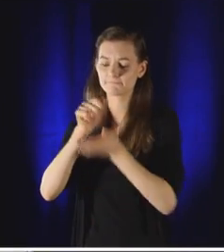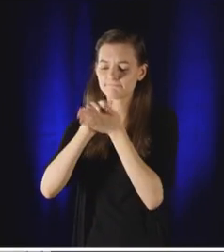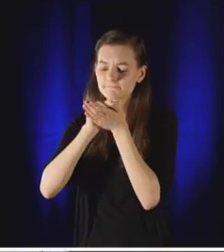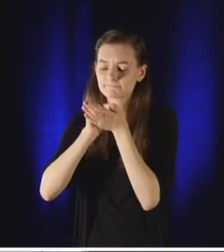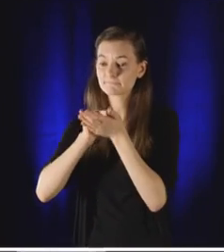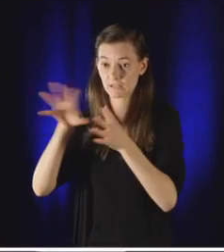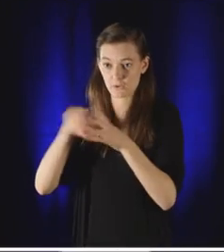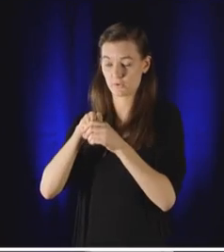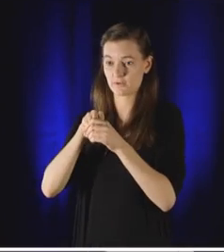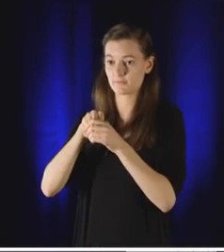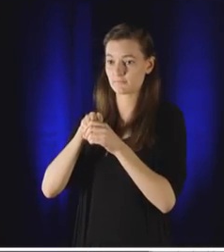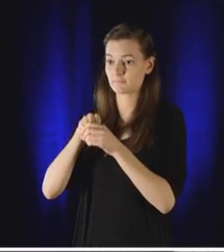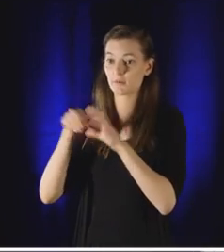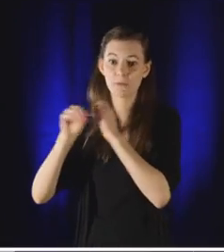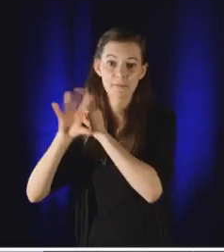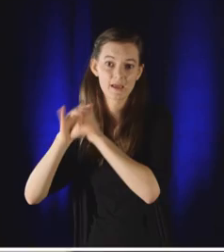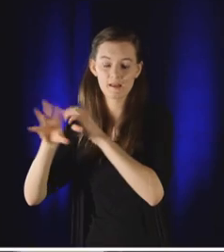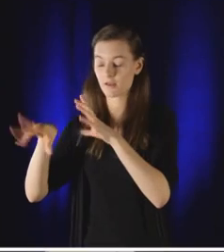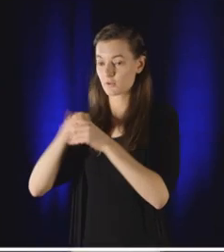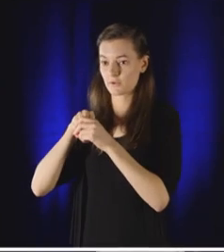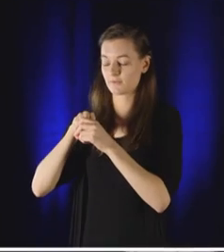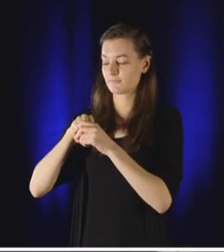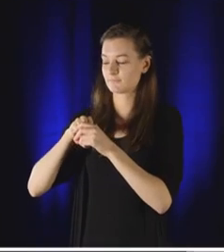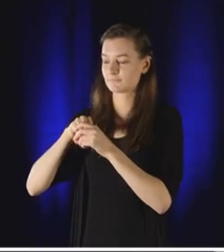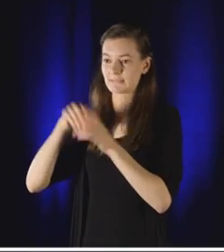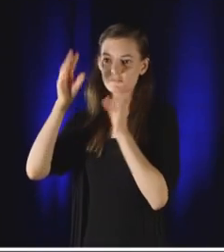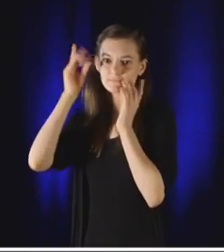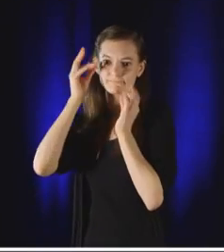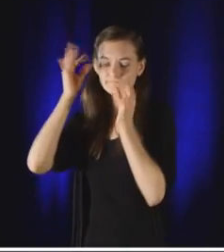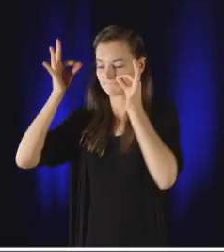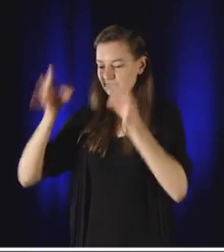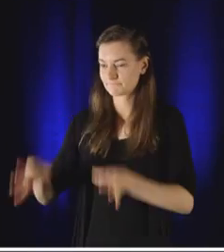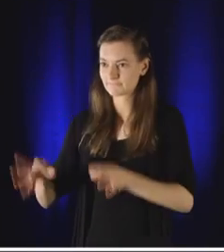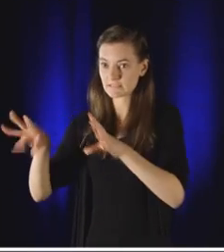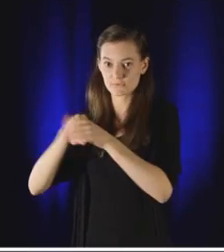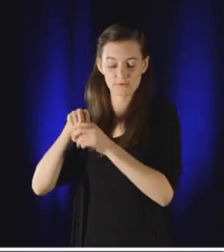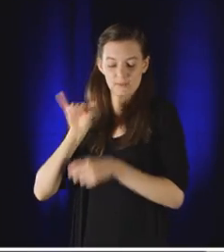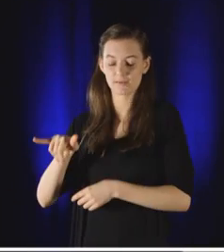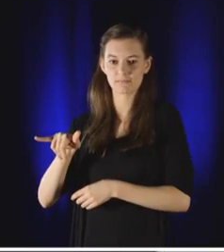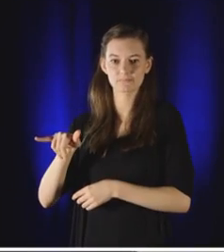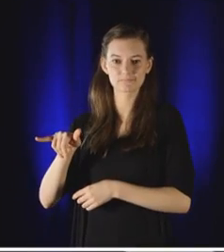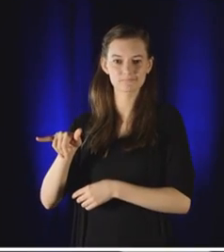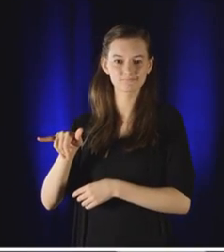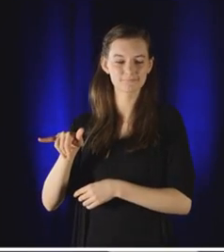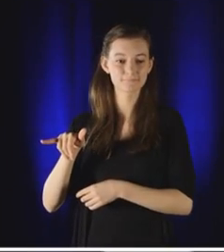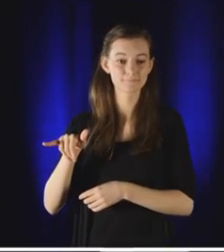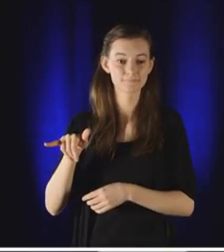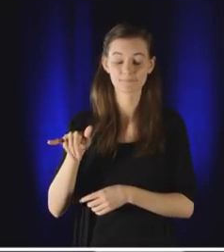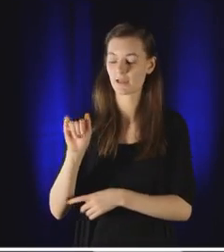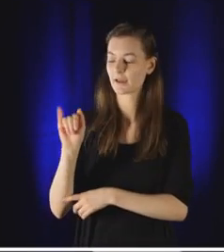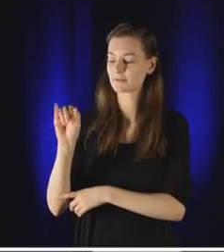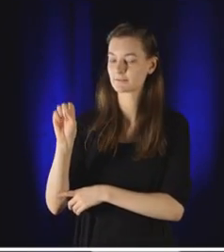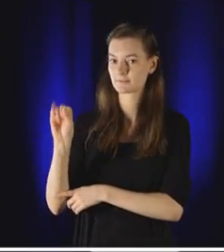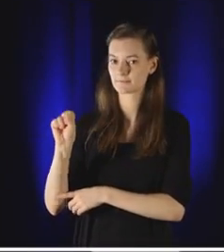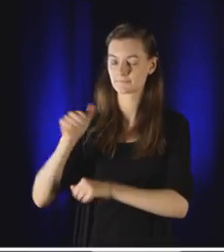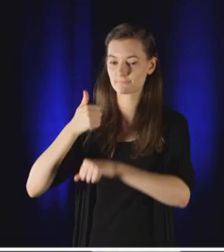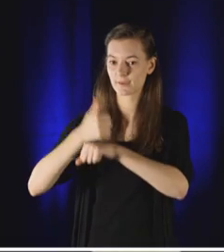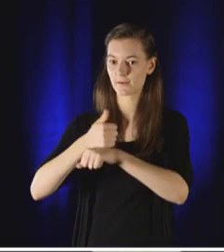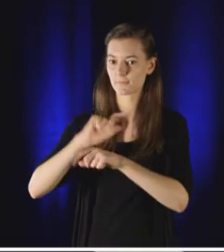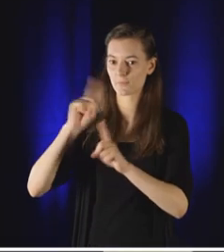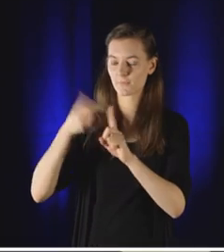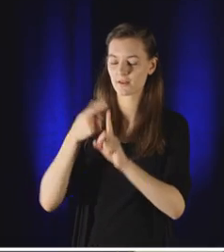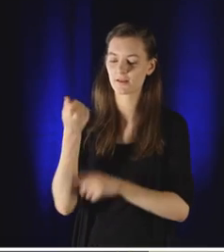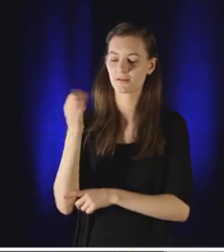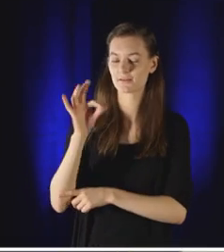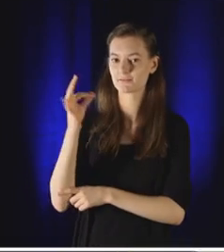their private correspondence, it's in their propaganda, and it's in every strategic choice that they make. What we know today as